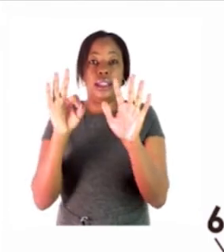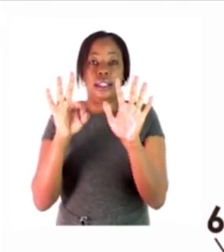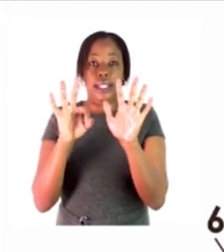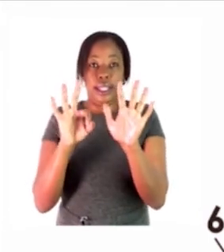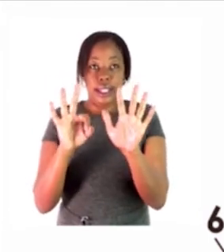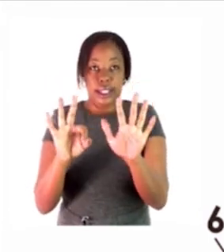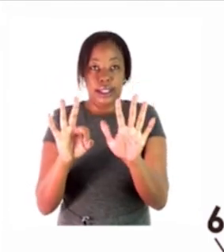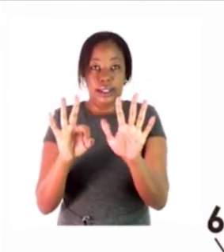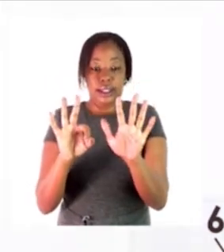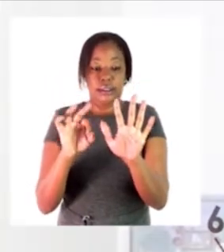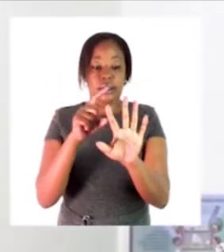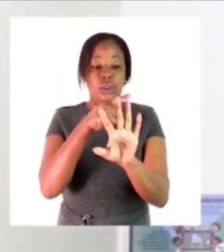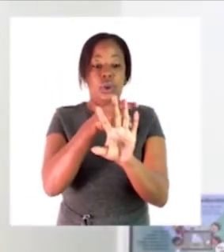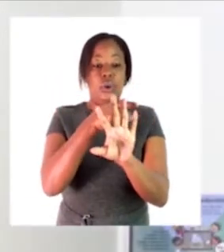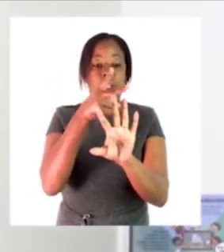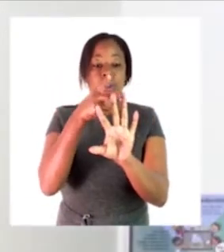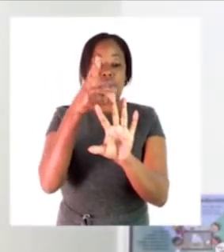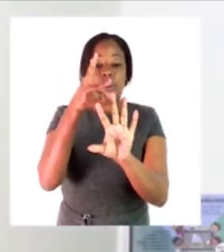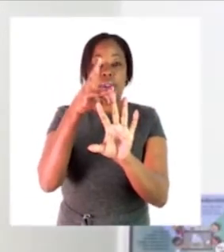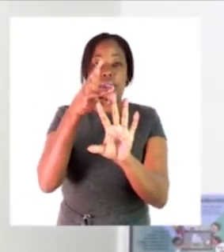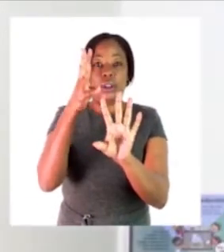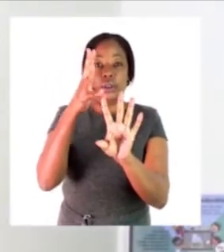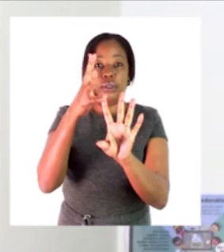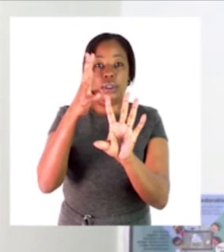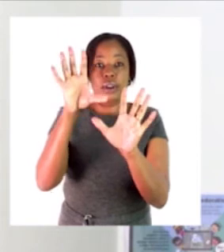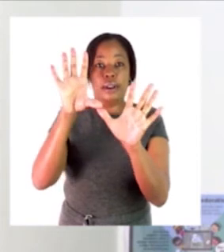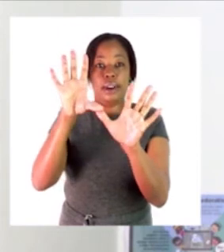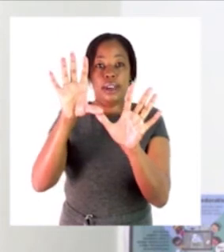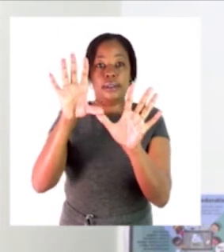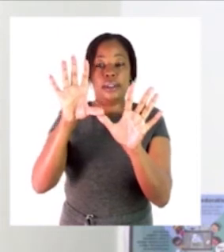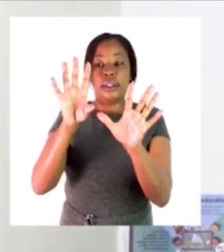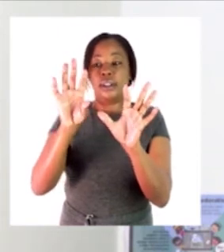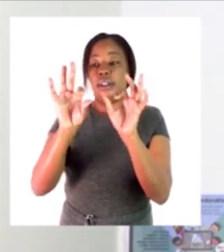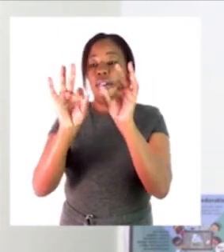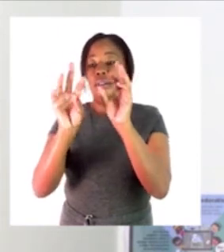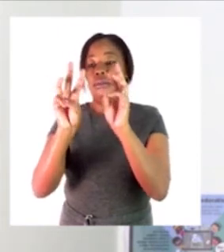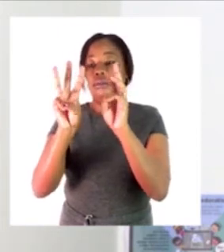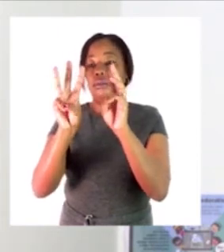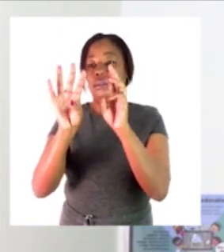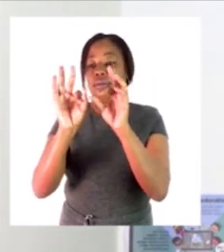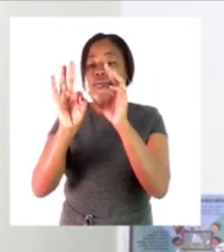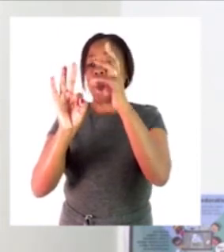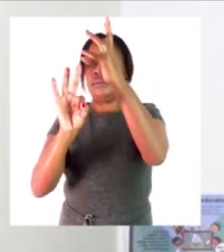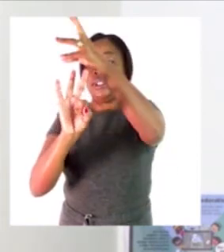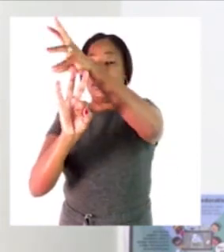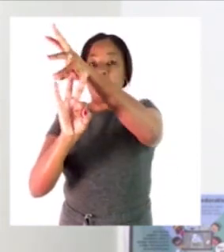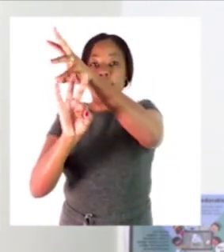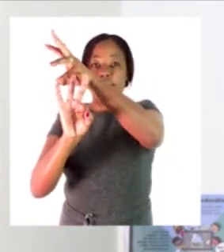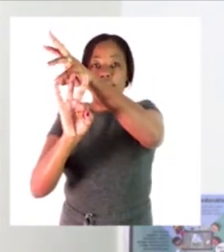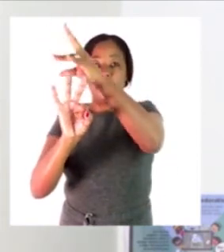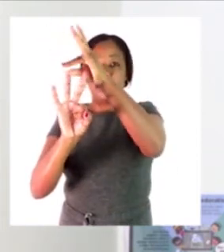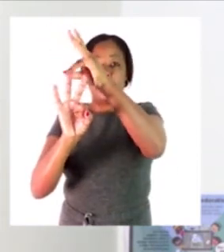put your fingers eight on the other hand will be a full hand five and a three on the other hand that makes